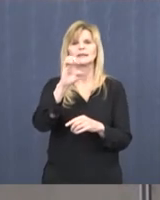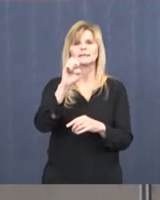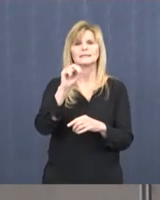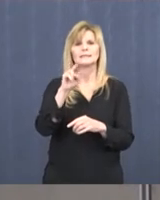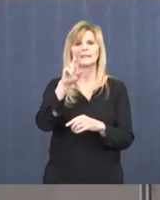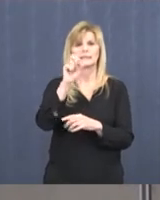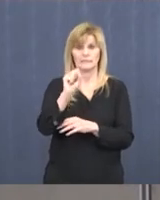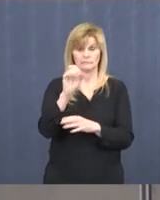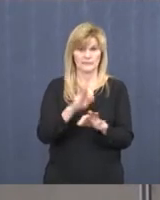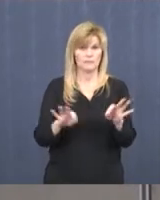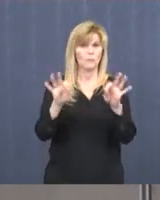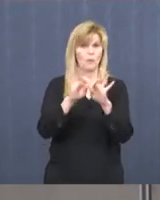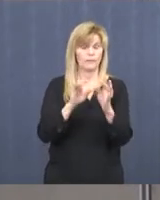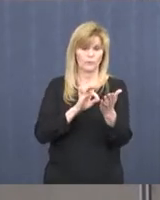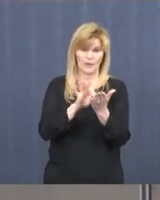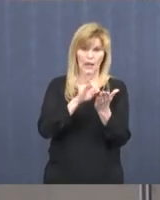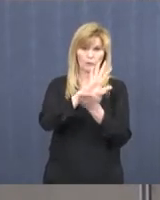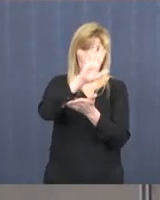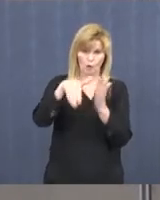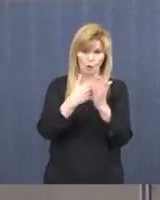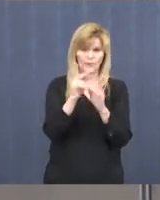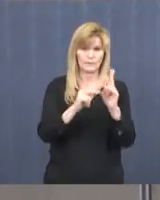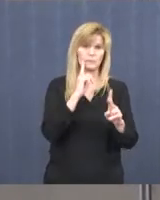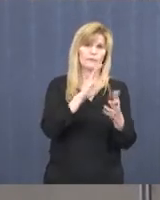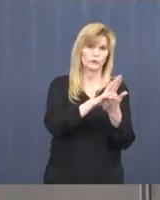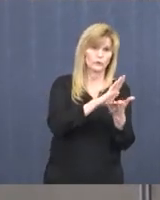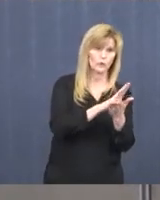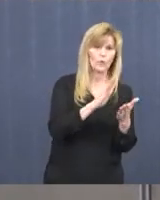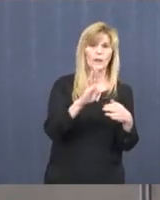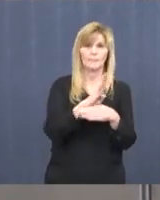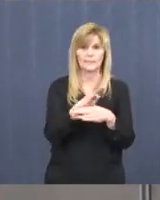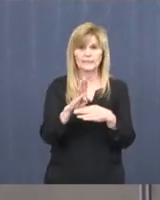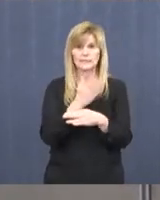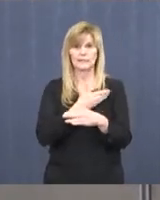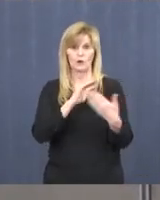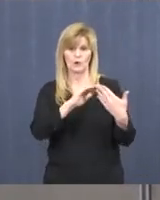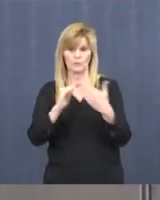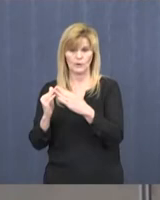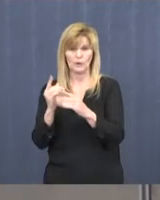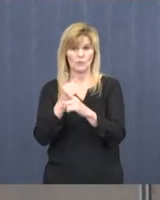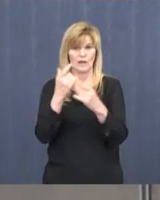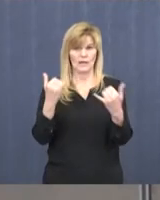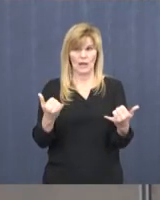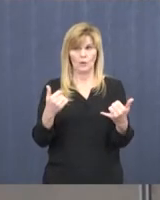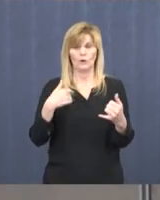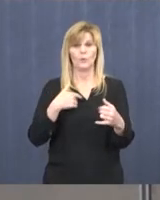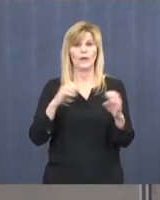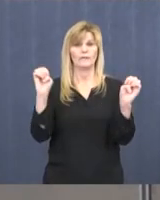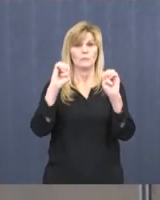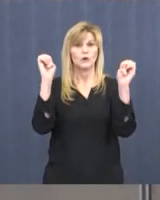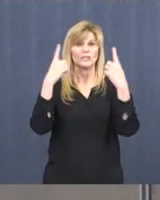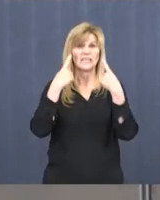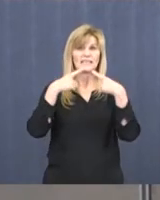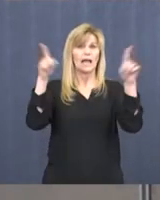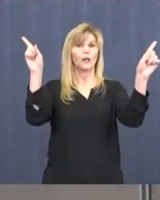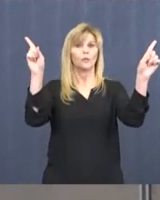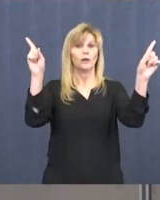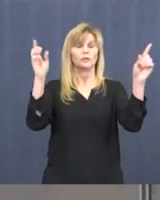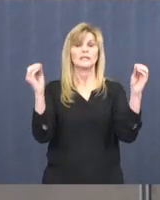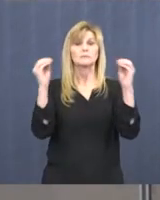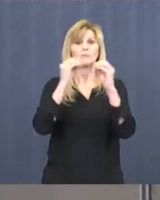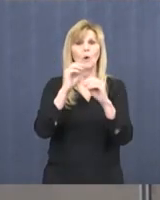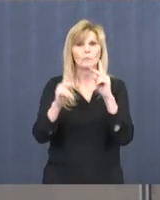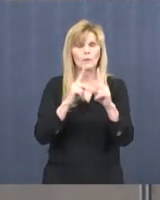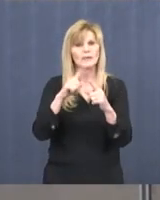A good census count is always important to our schools or businesses and our communities. In times like now, where we have an emergency declaration, it's even more